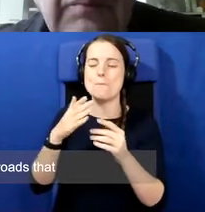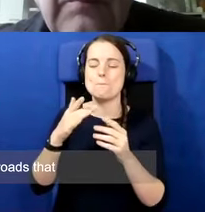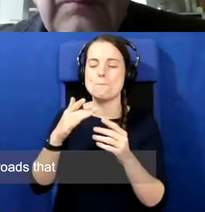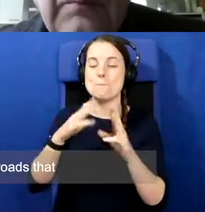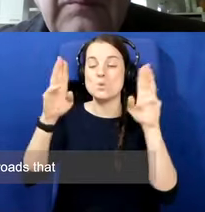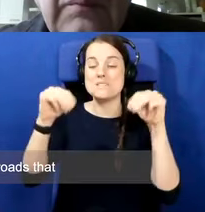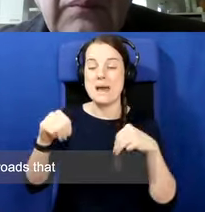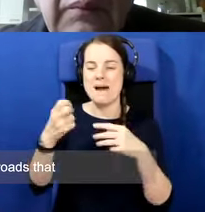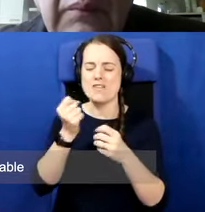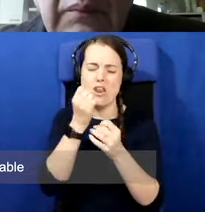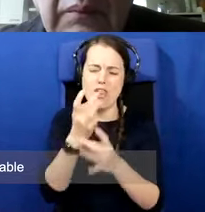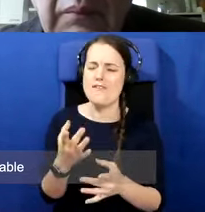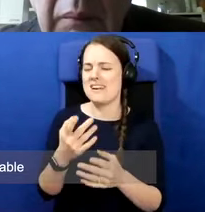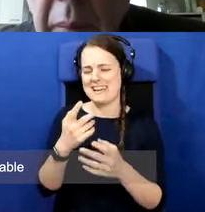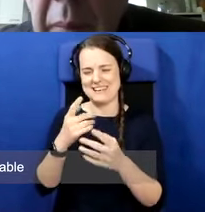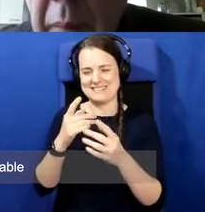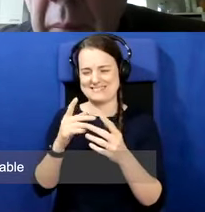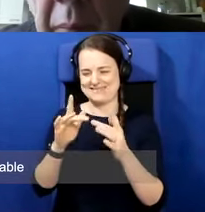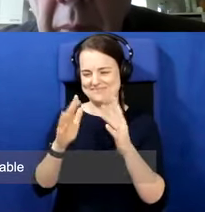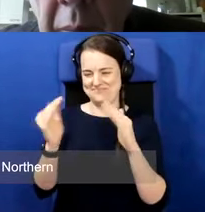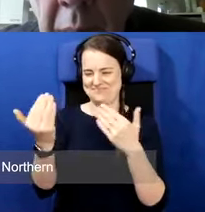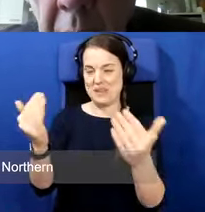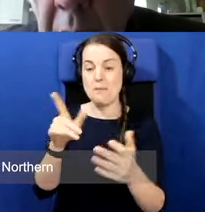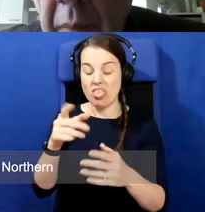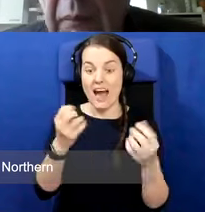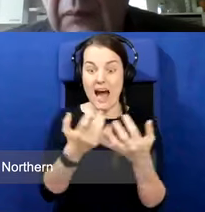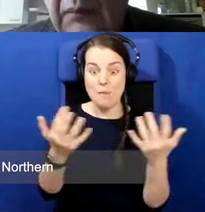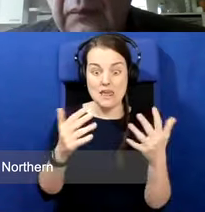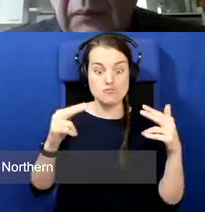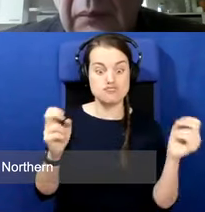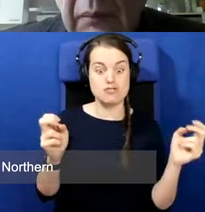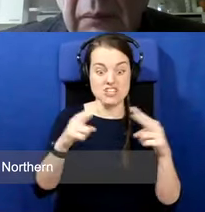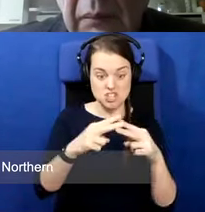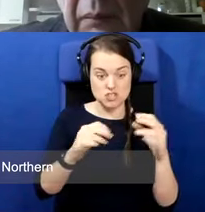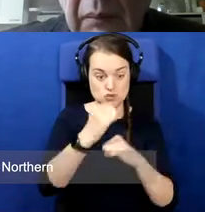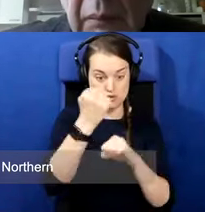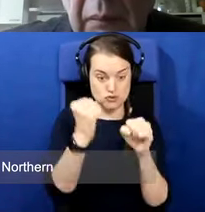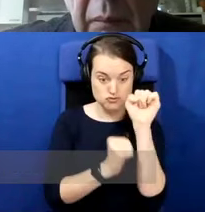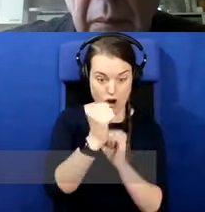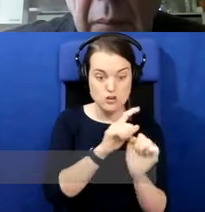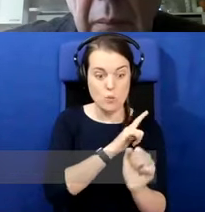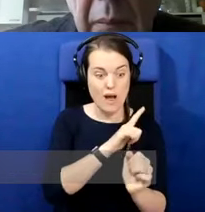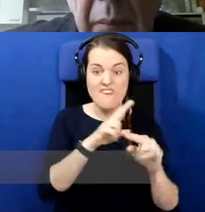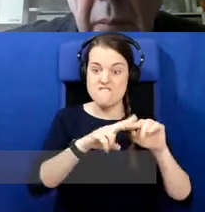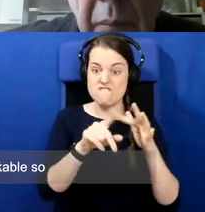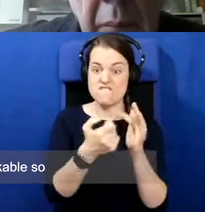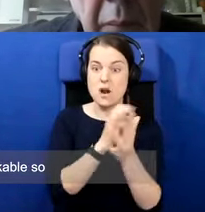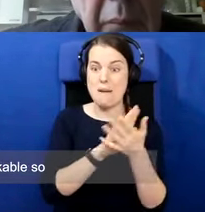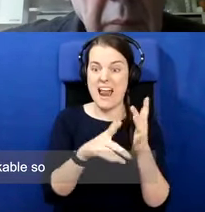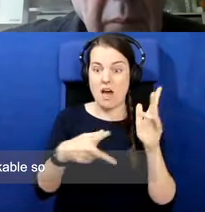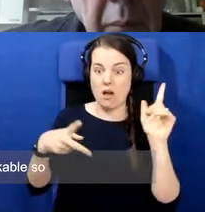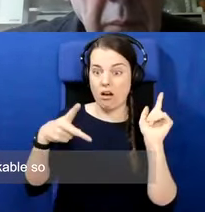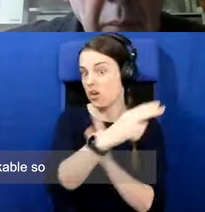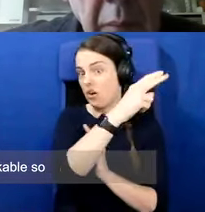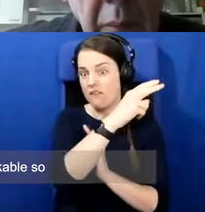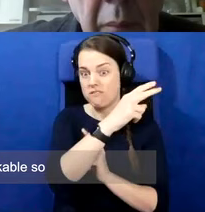of bridges and roads that they had to construct to enable Fermanagh to work in a more a Northern Ireland contained manor after